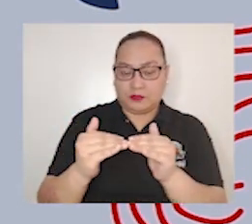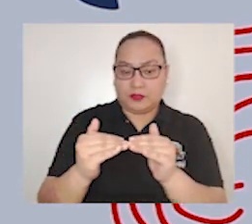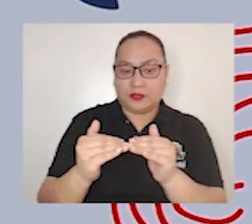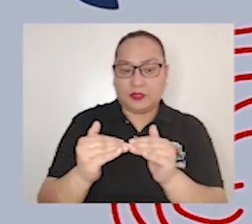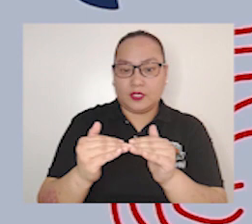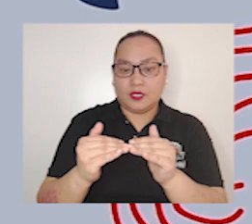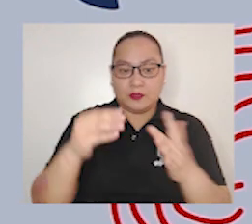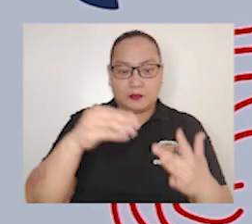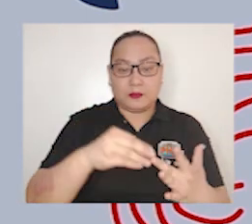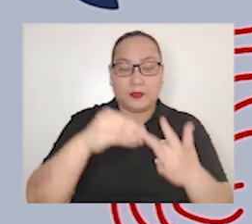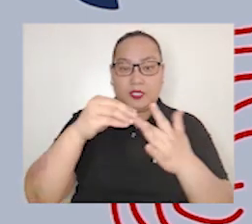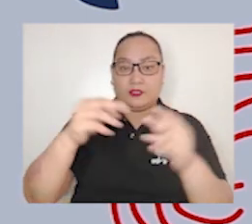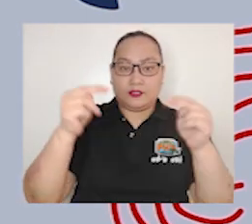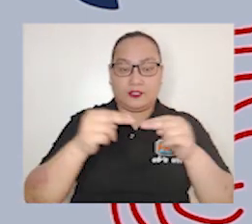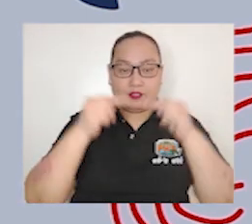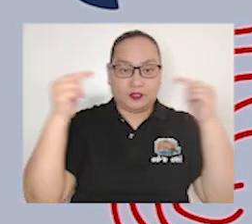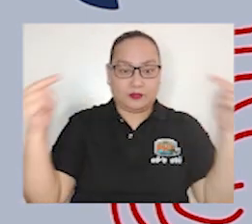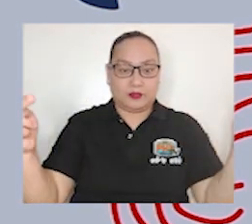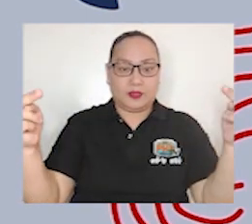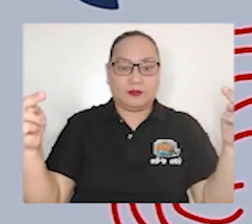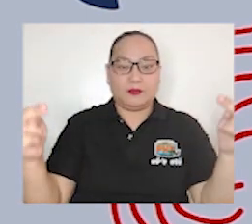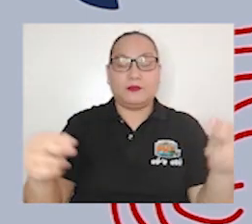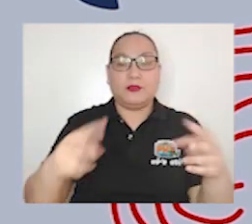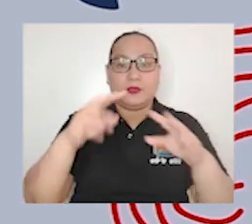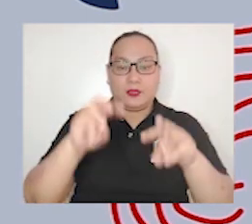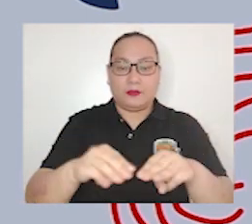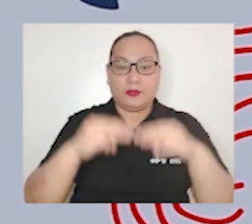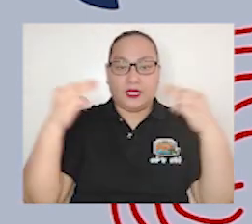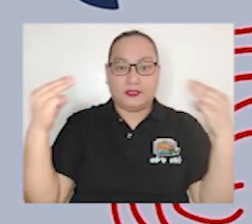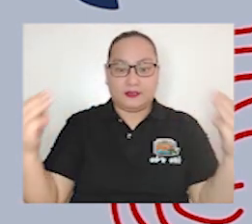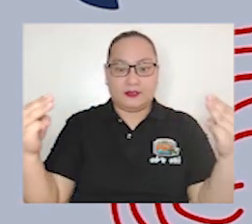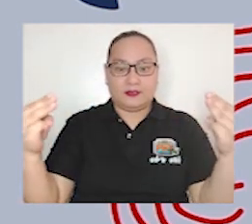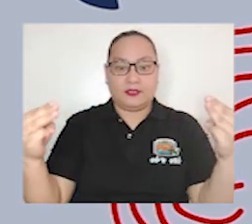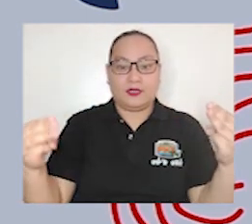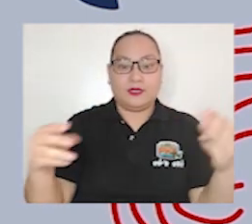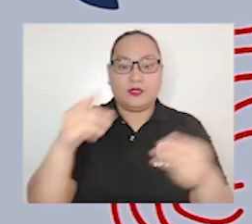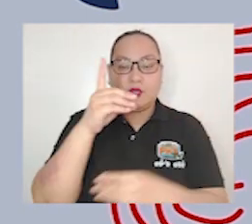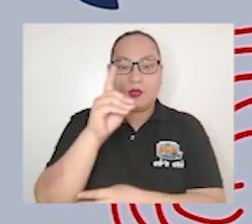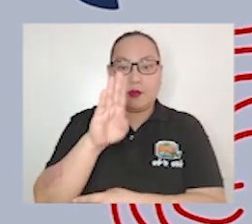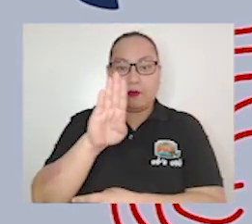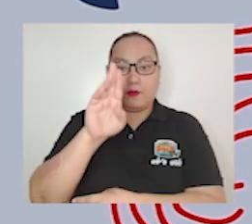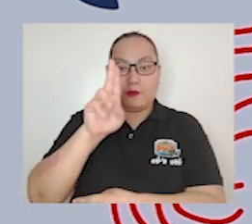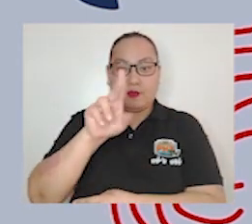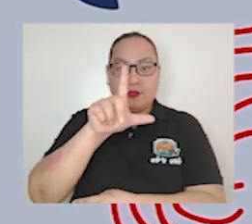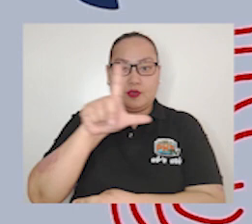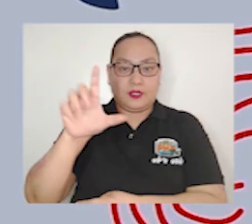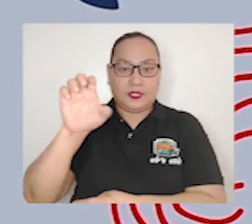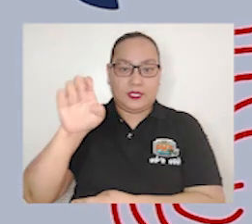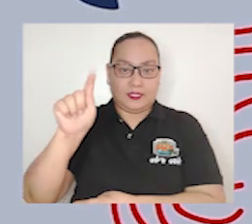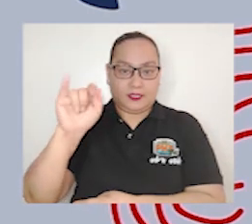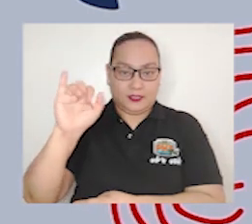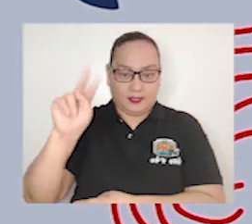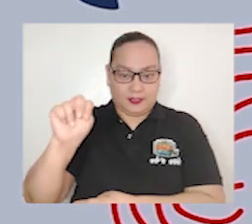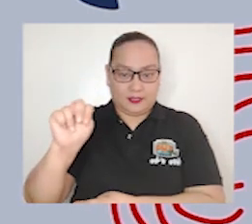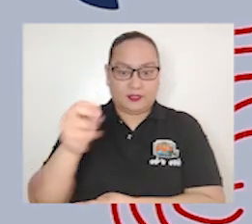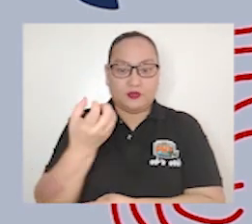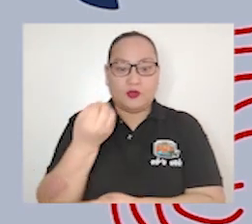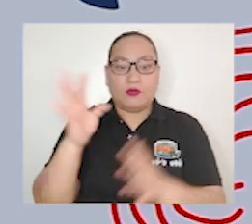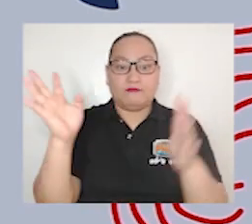newspaper magazine bulletin or webpage For example